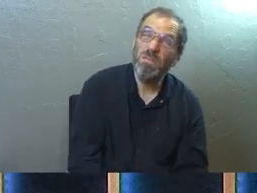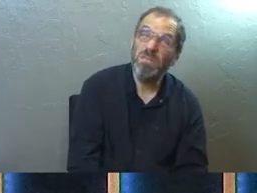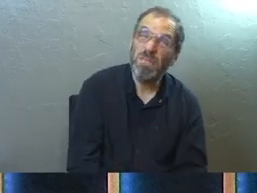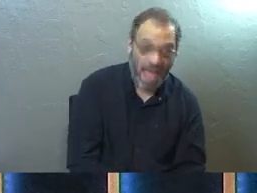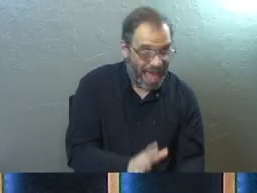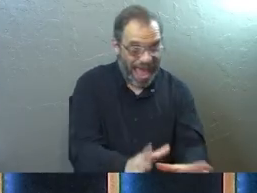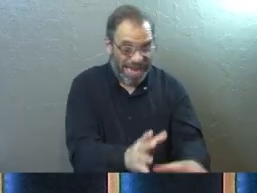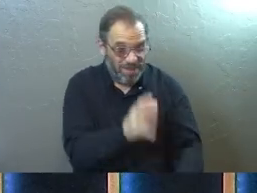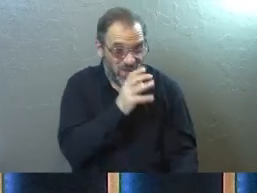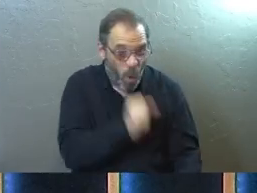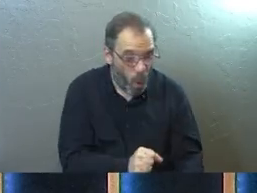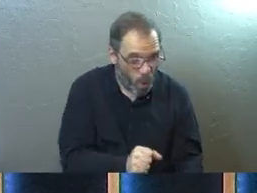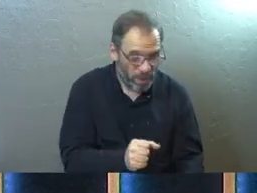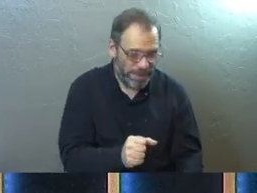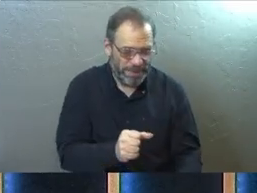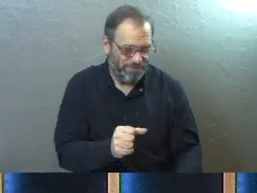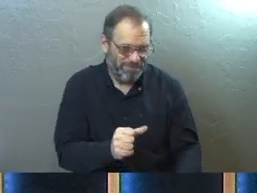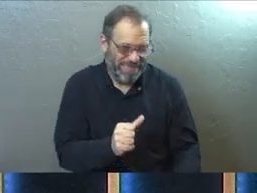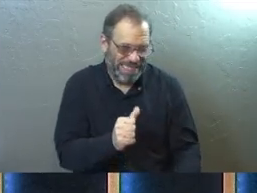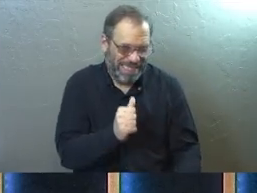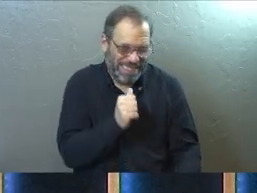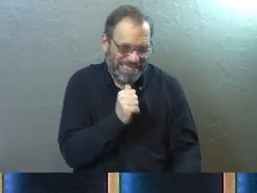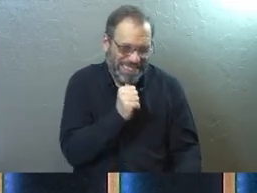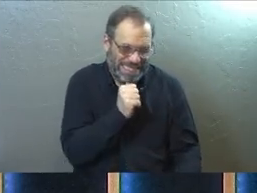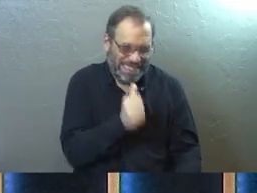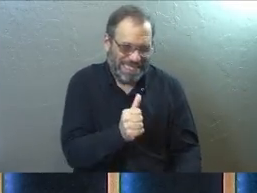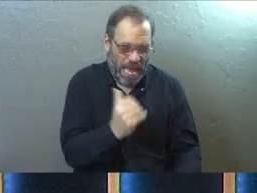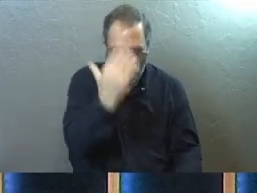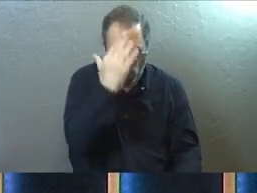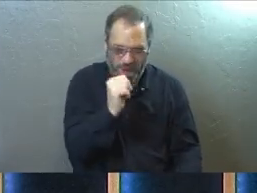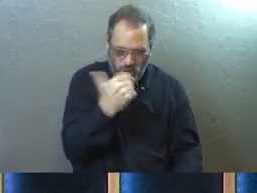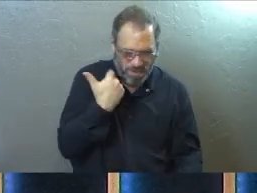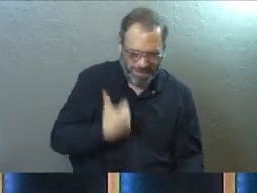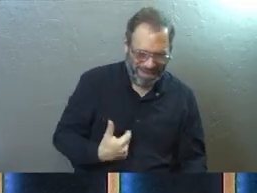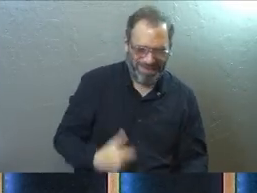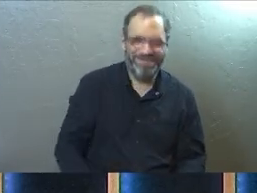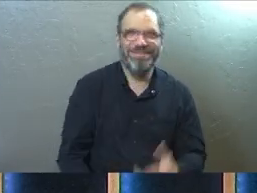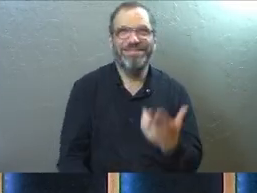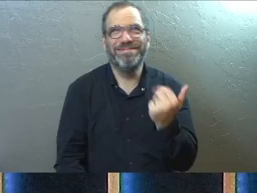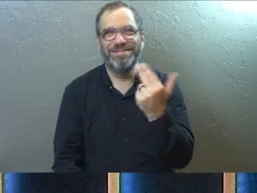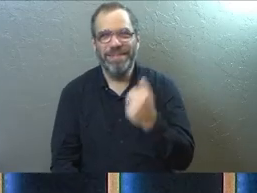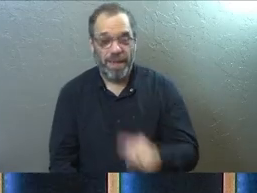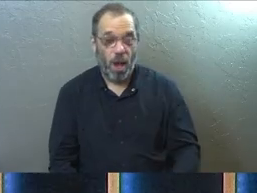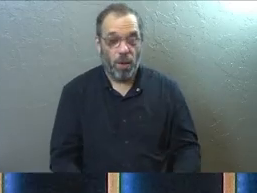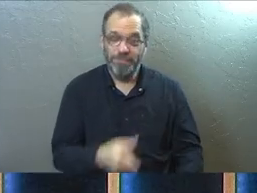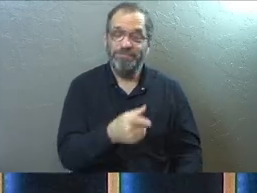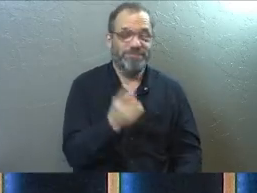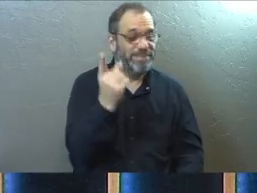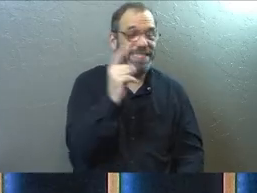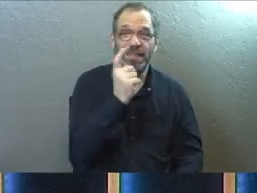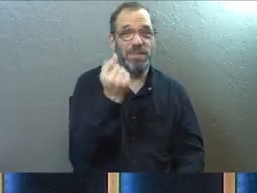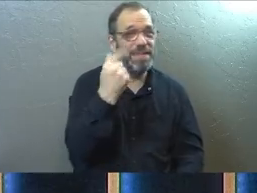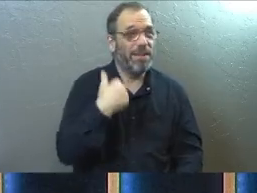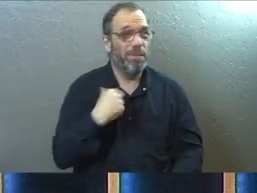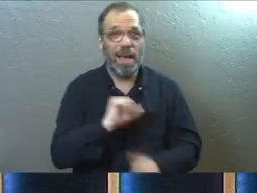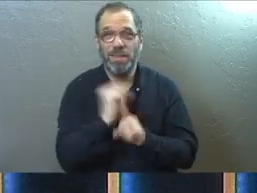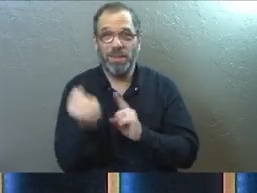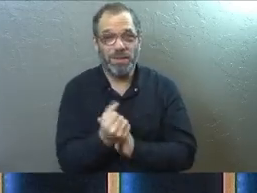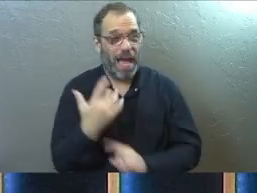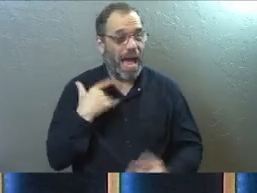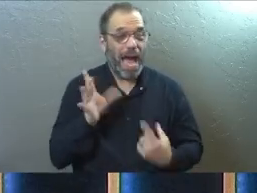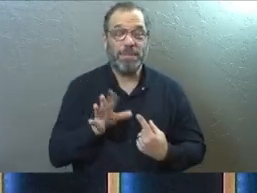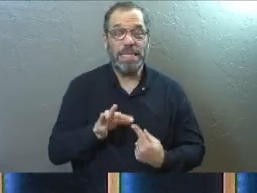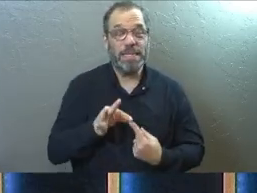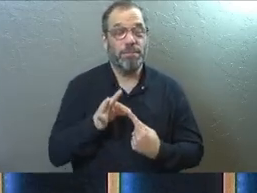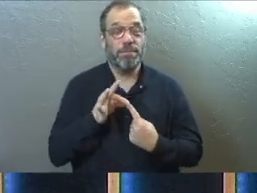And even if he's outdated, he certainly didn't see me coming. He didn't understand my situation. I'm